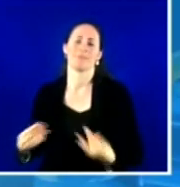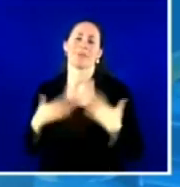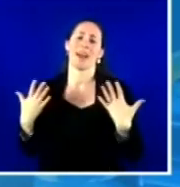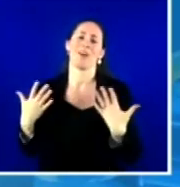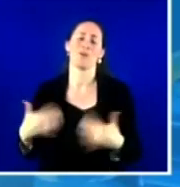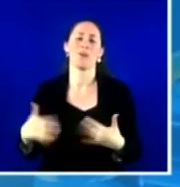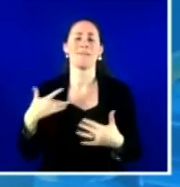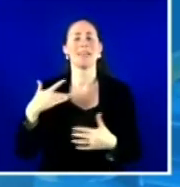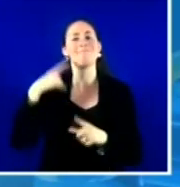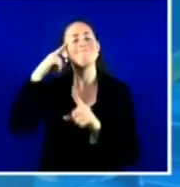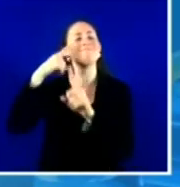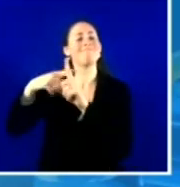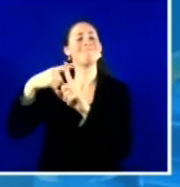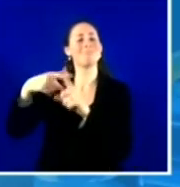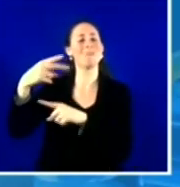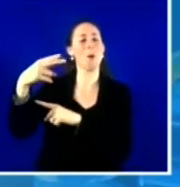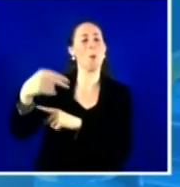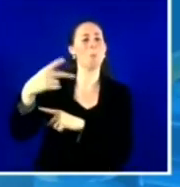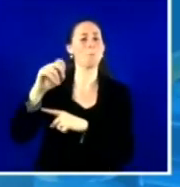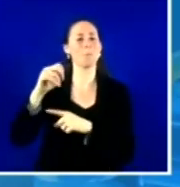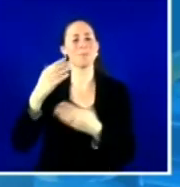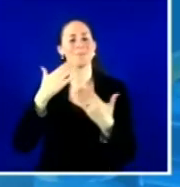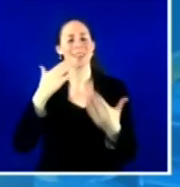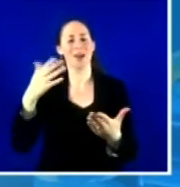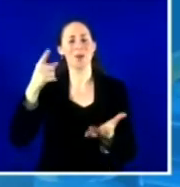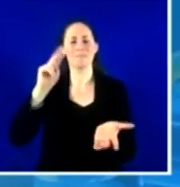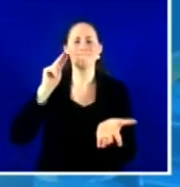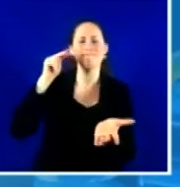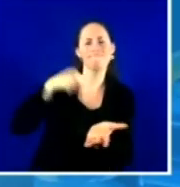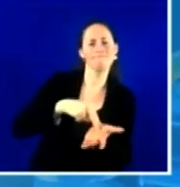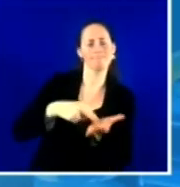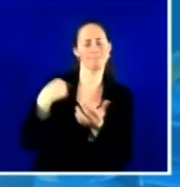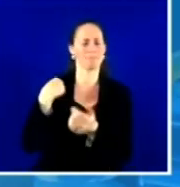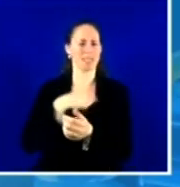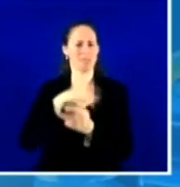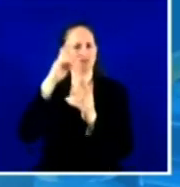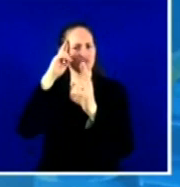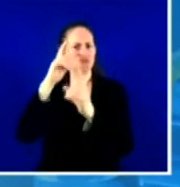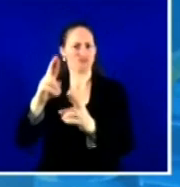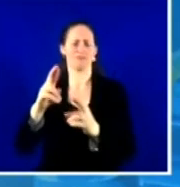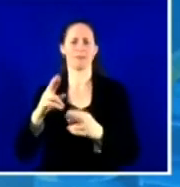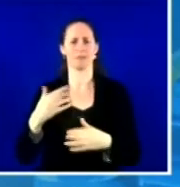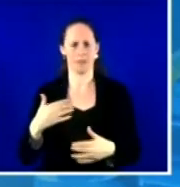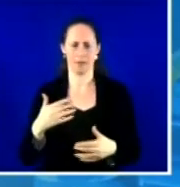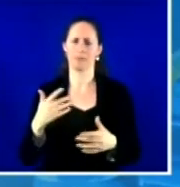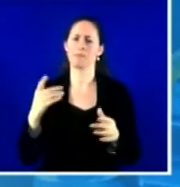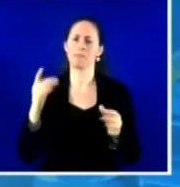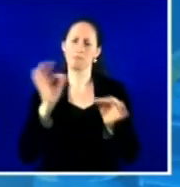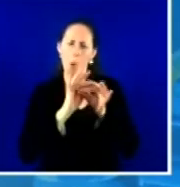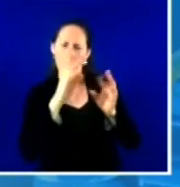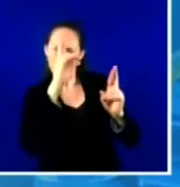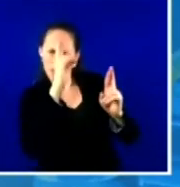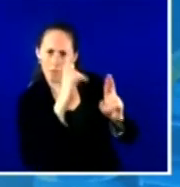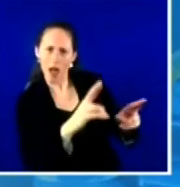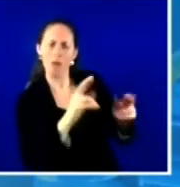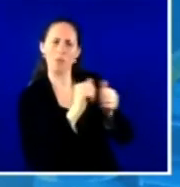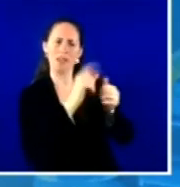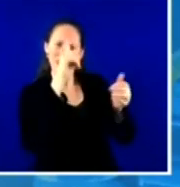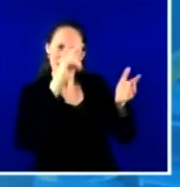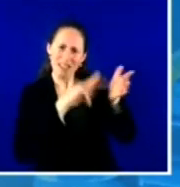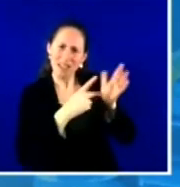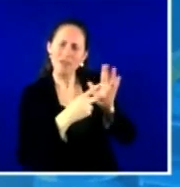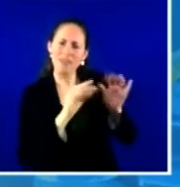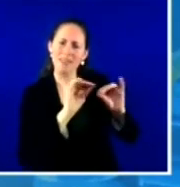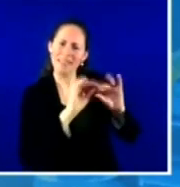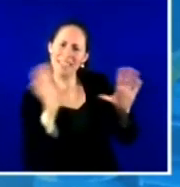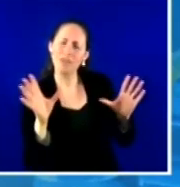You you take a stance of respect intentionality, um, and, and, and urgency, and you're making substantial progress